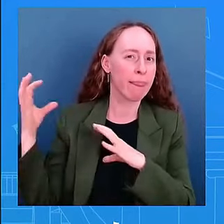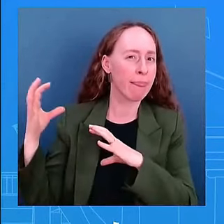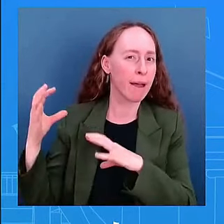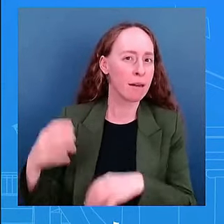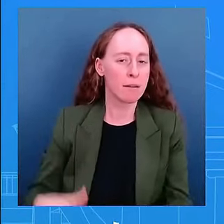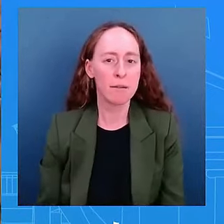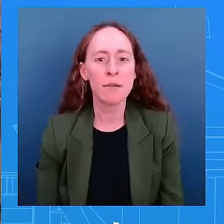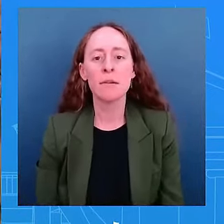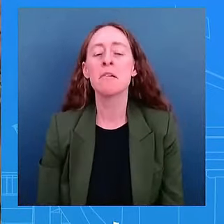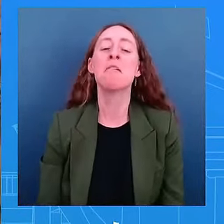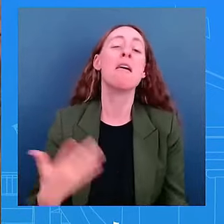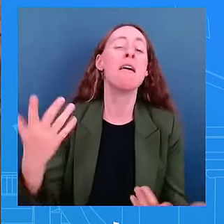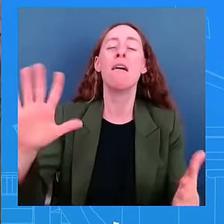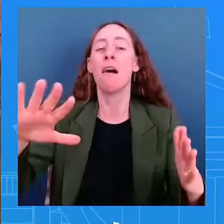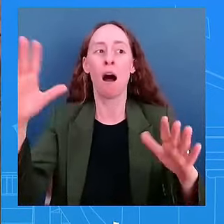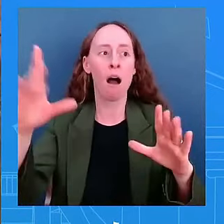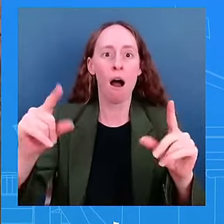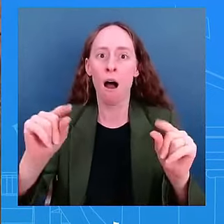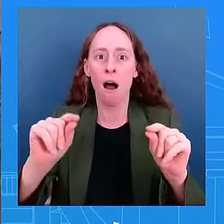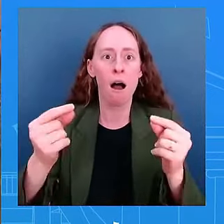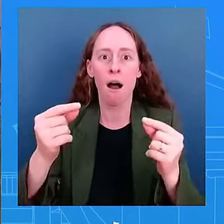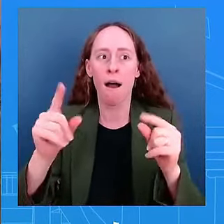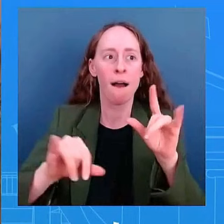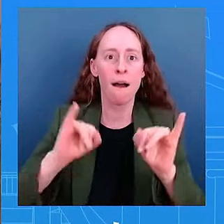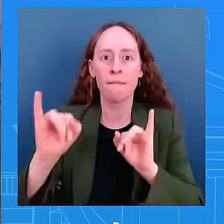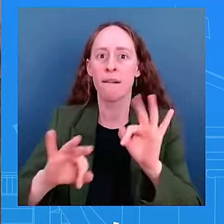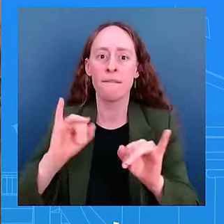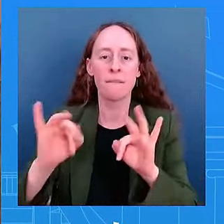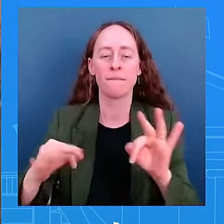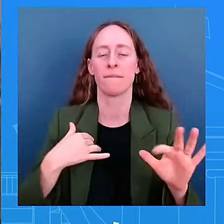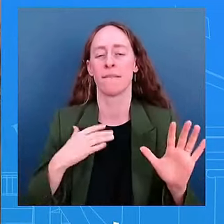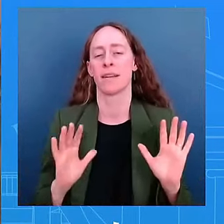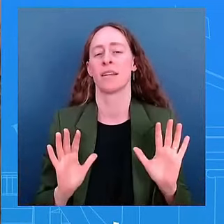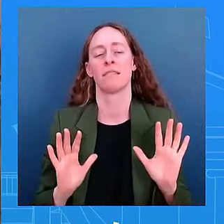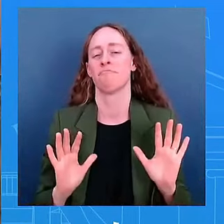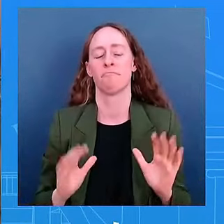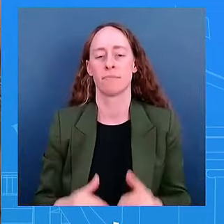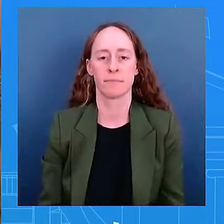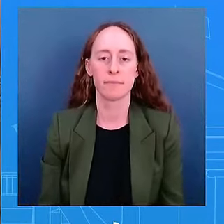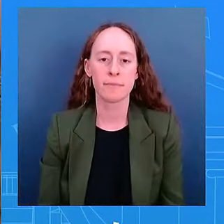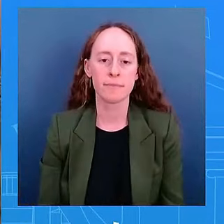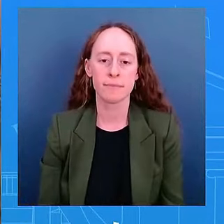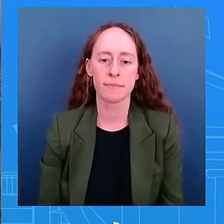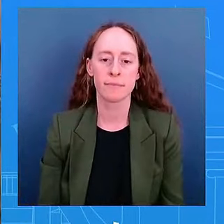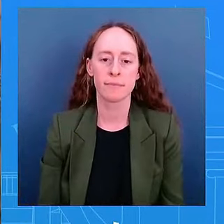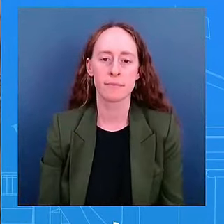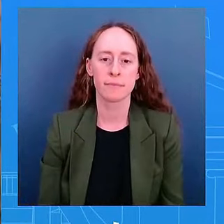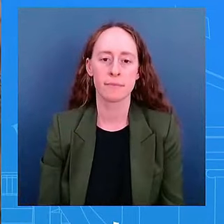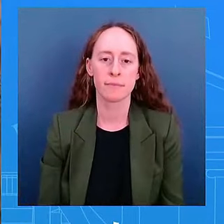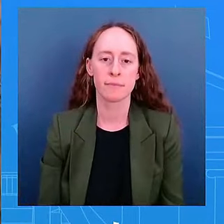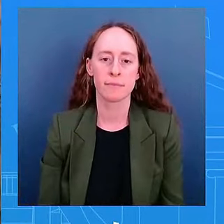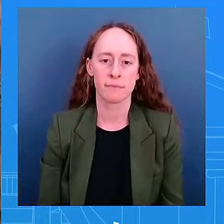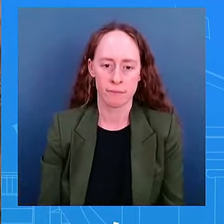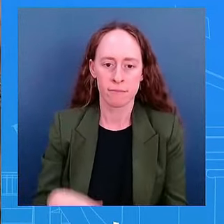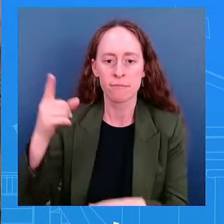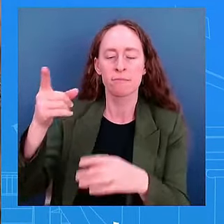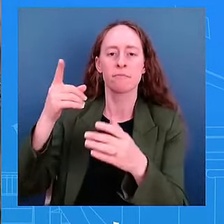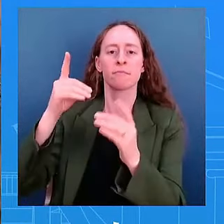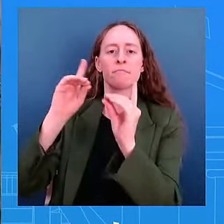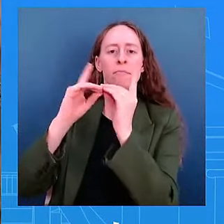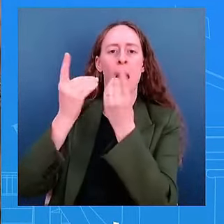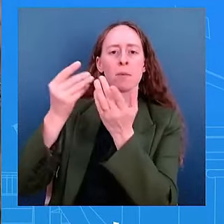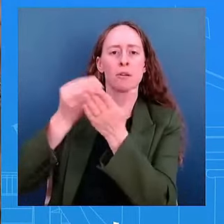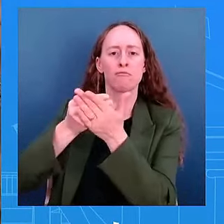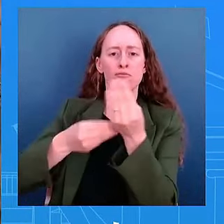um on today's sanctions on iran that treasury announced uh individuals and entities related to its